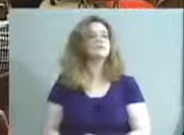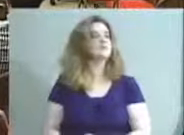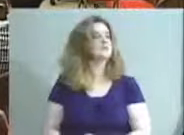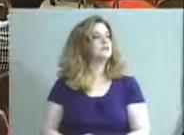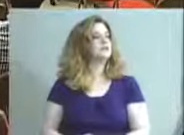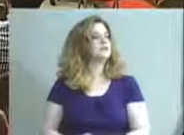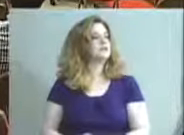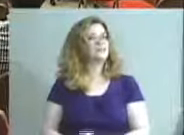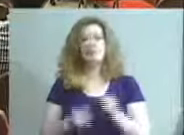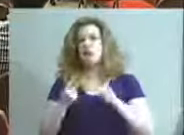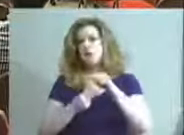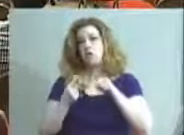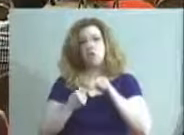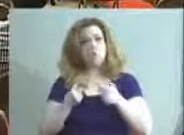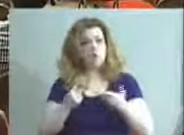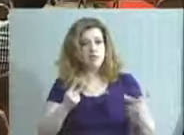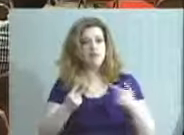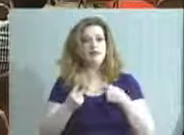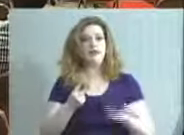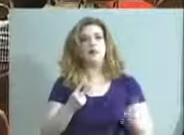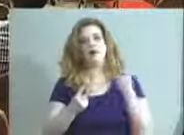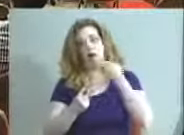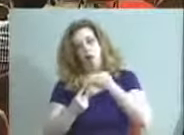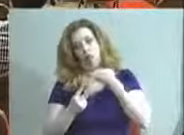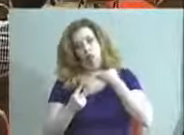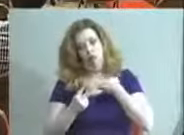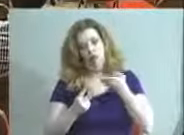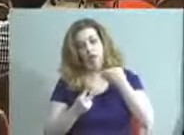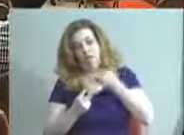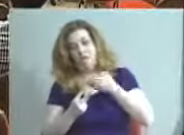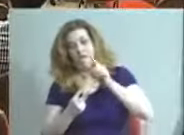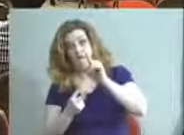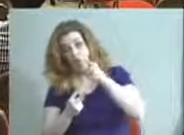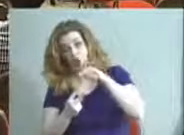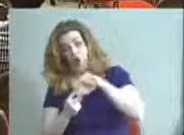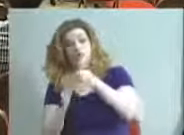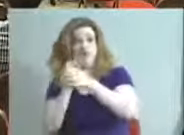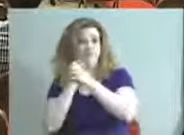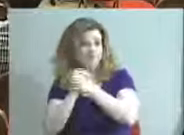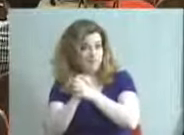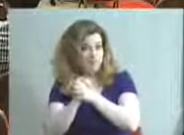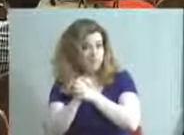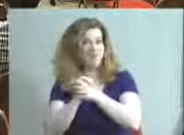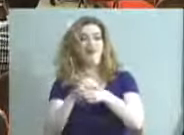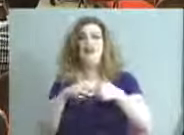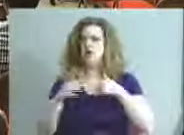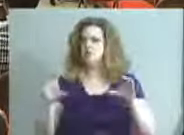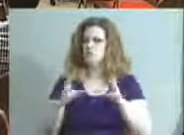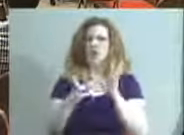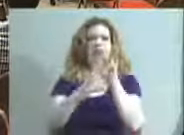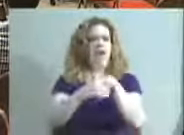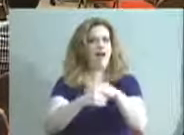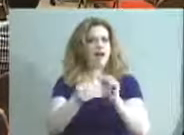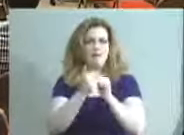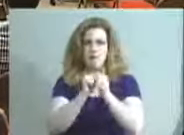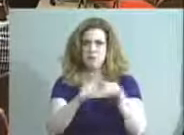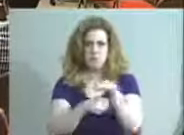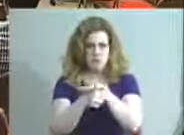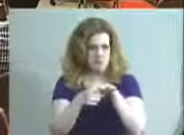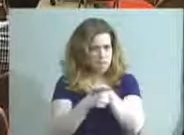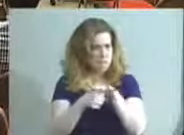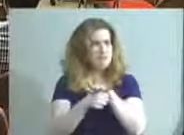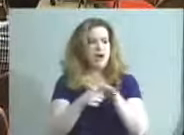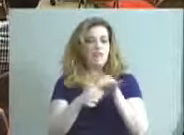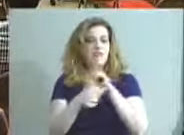Just a couple things I do want to highlight. want to say congratulations. You know, I do a lot in the sports realm. So I'm